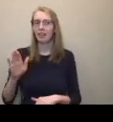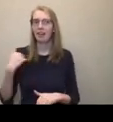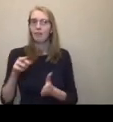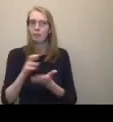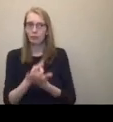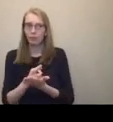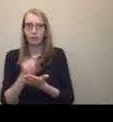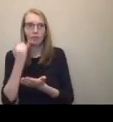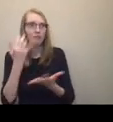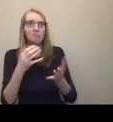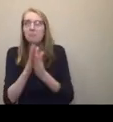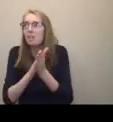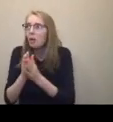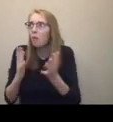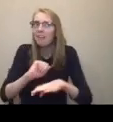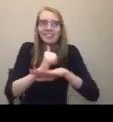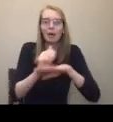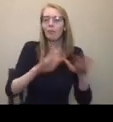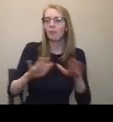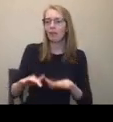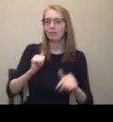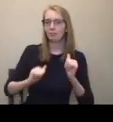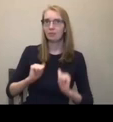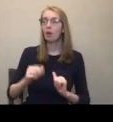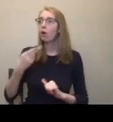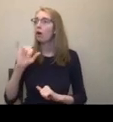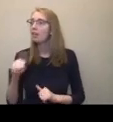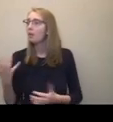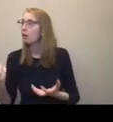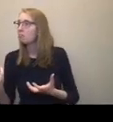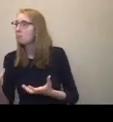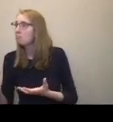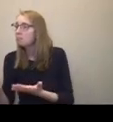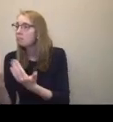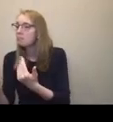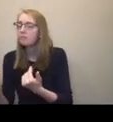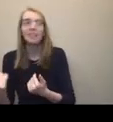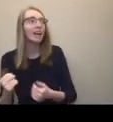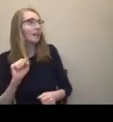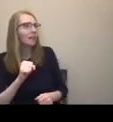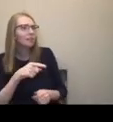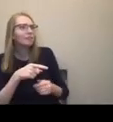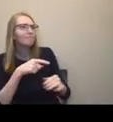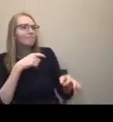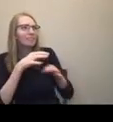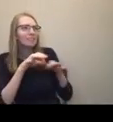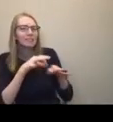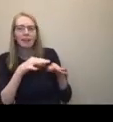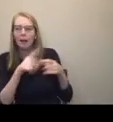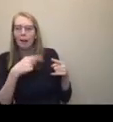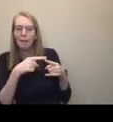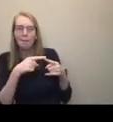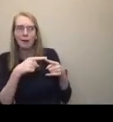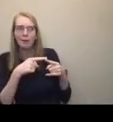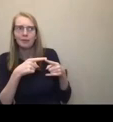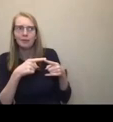for you. Holly, anything you want to add? Yeah, something that just popped into my brain as you were speaking about the different types